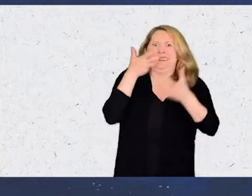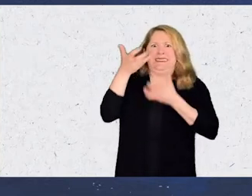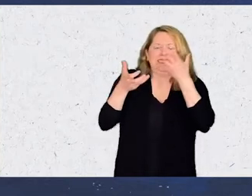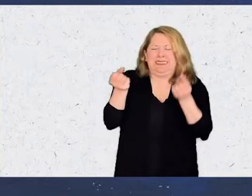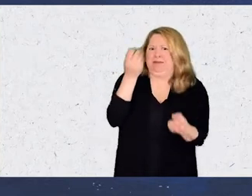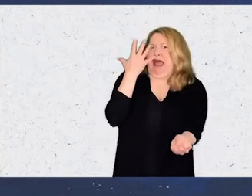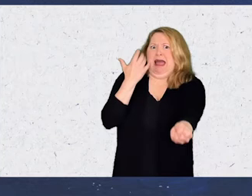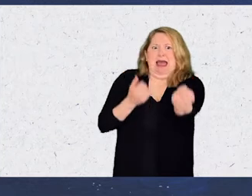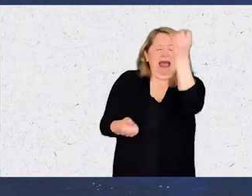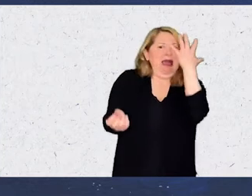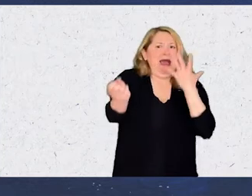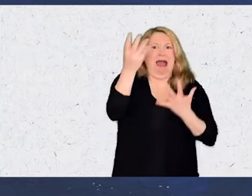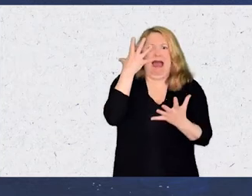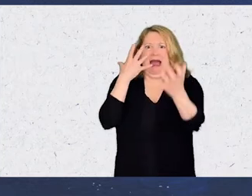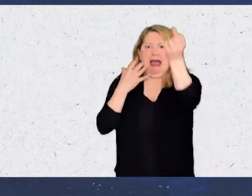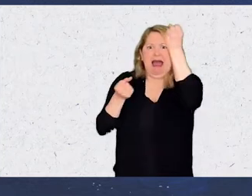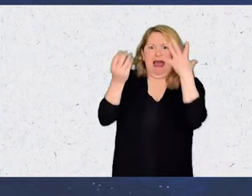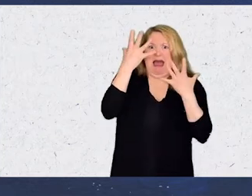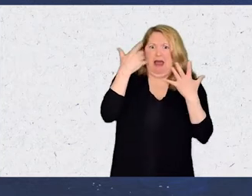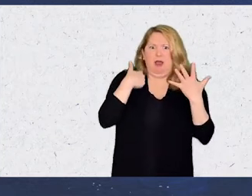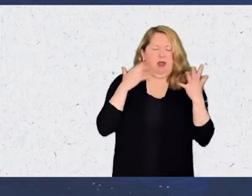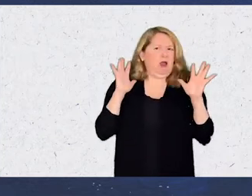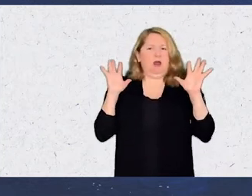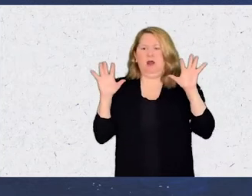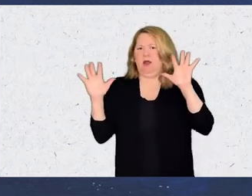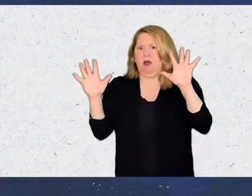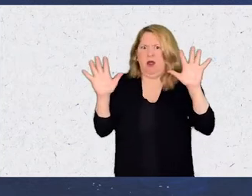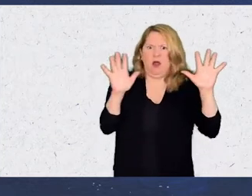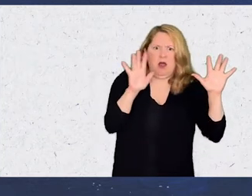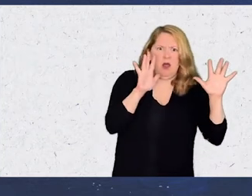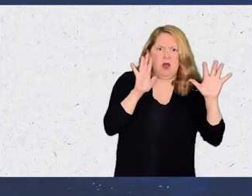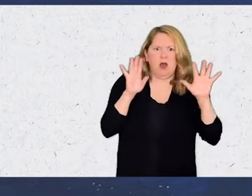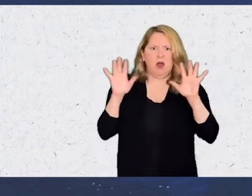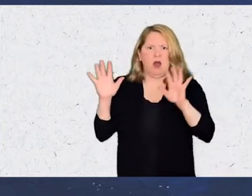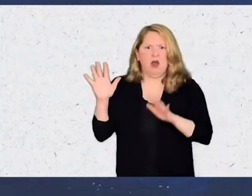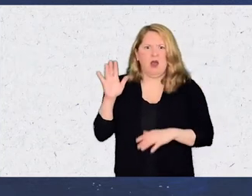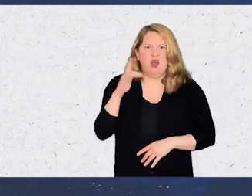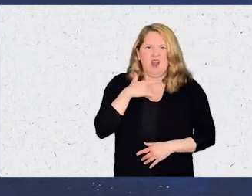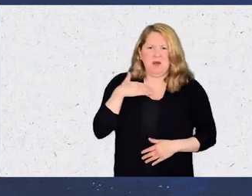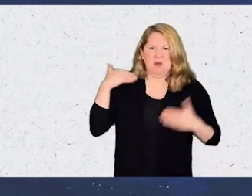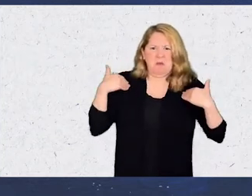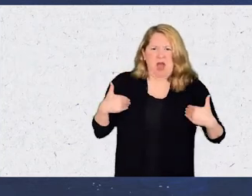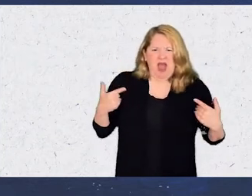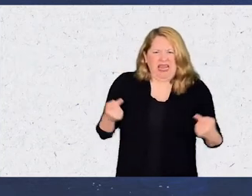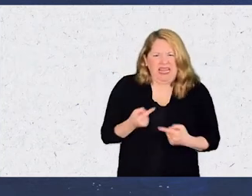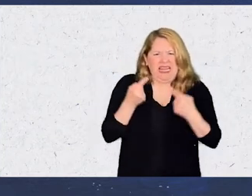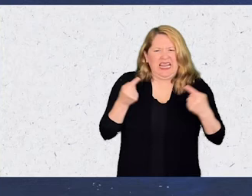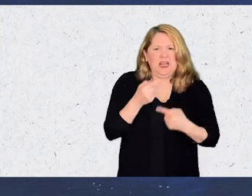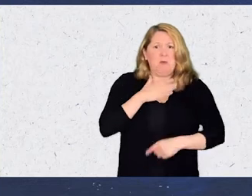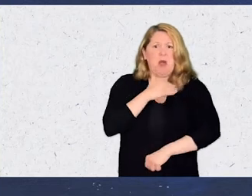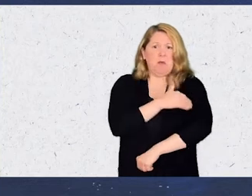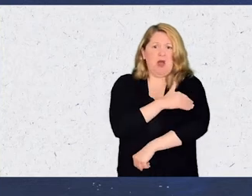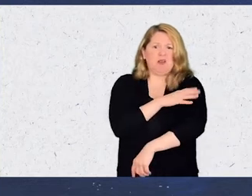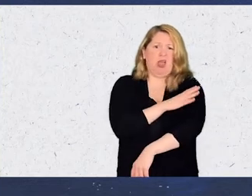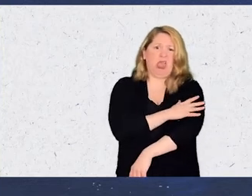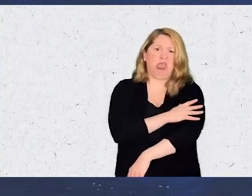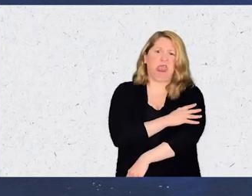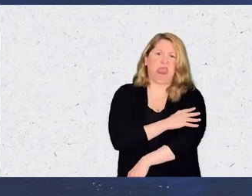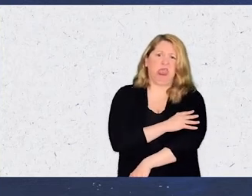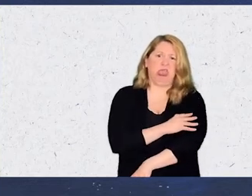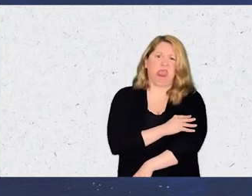shouting, pounding into my misfiring synapses, into my aching joints, and my wasted muscles.